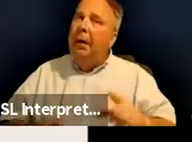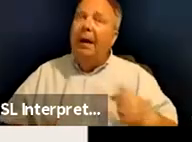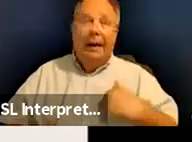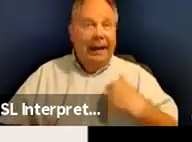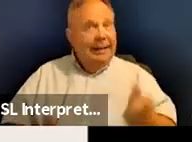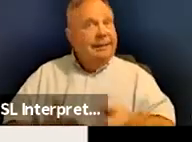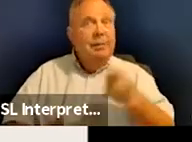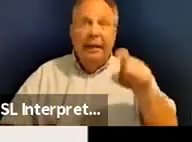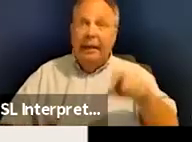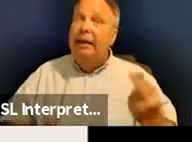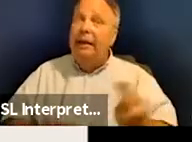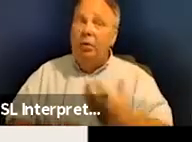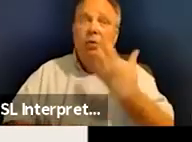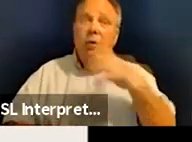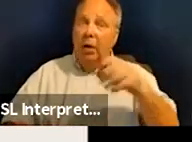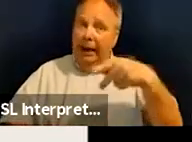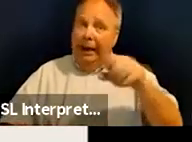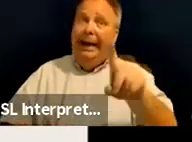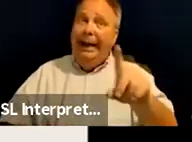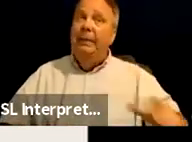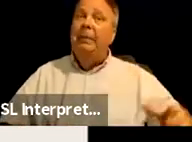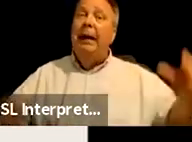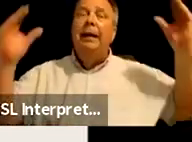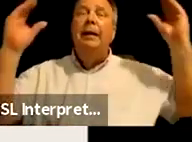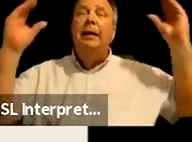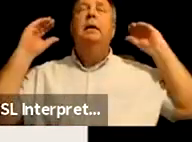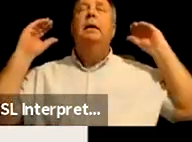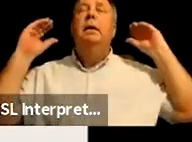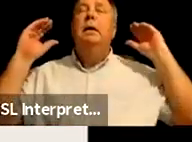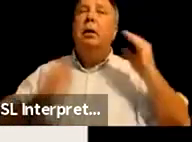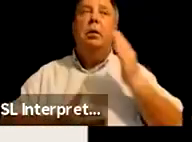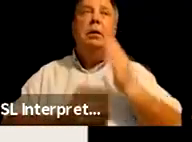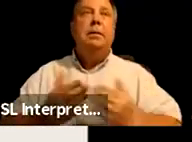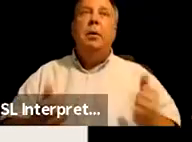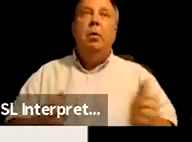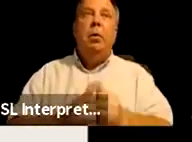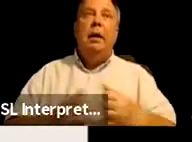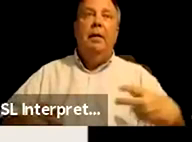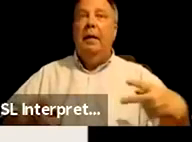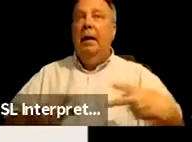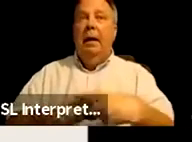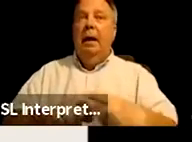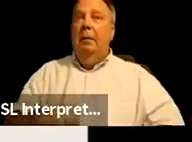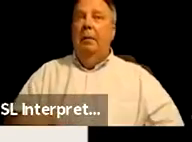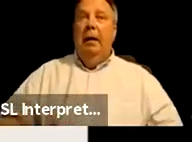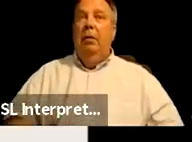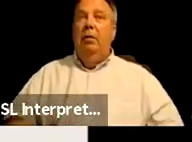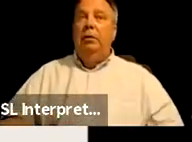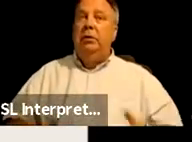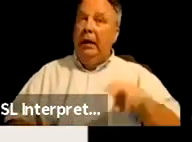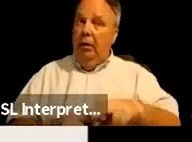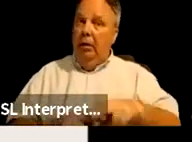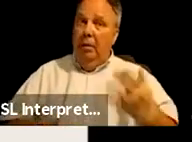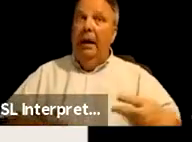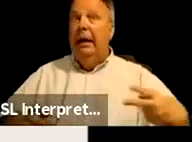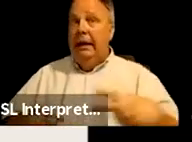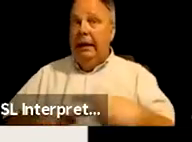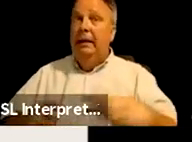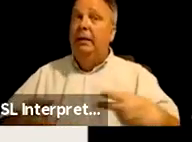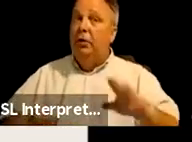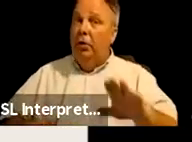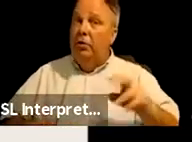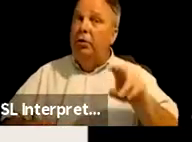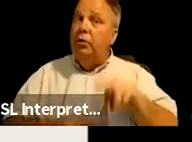sometimes need to use a heating pad or somebody with a power chair may need to charge their chair or one of their devices,